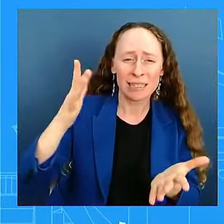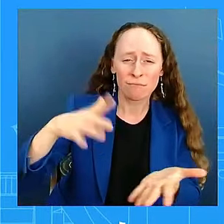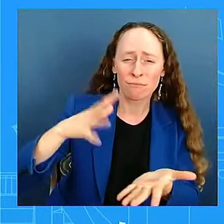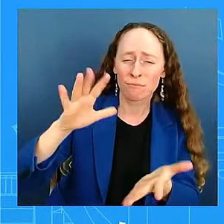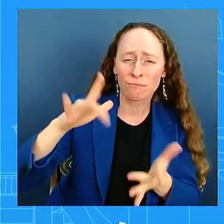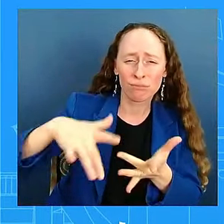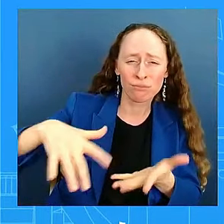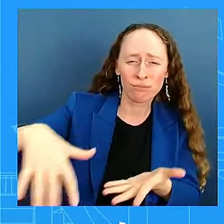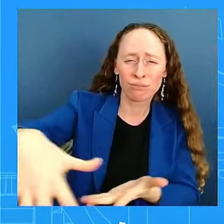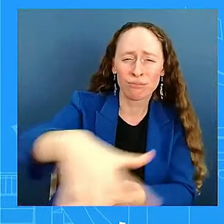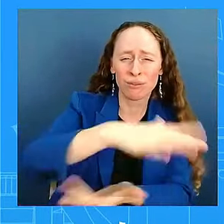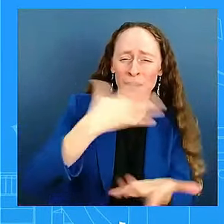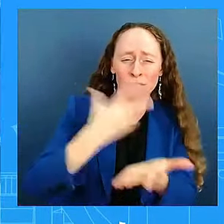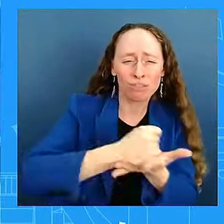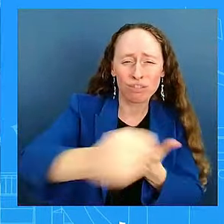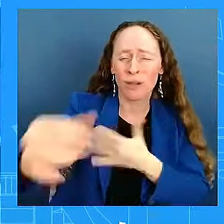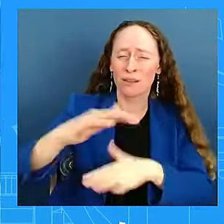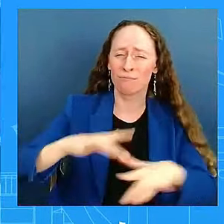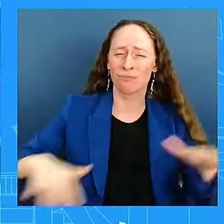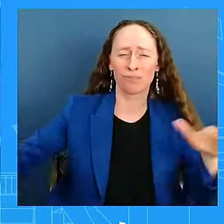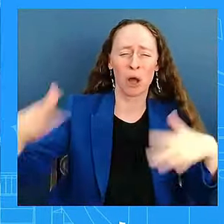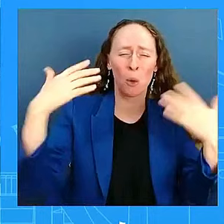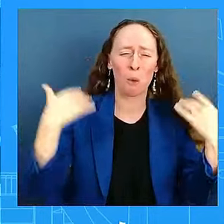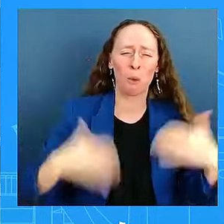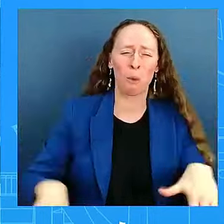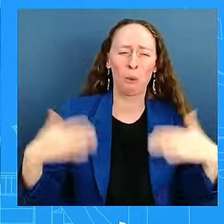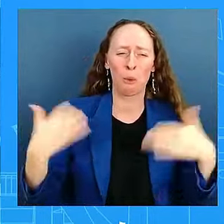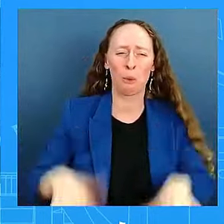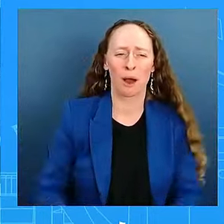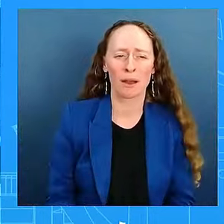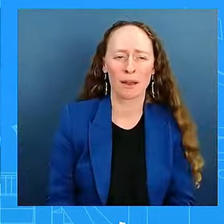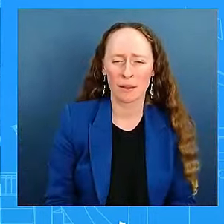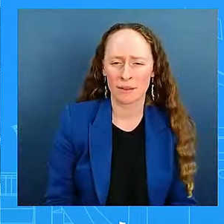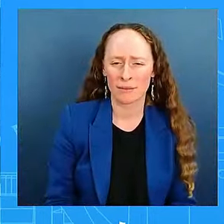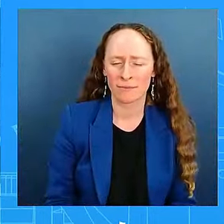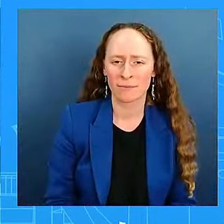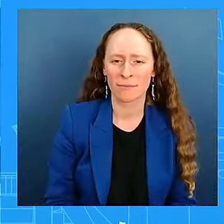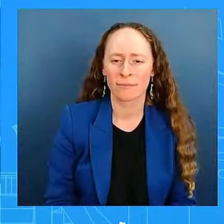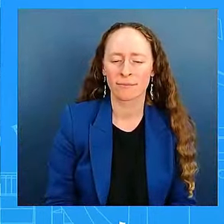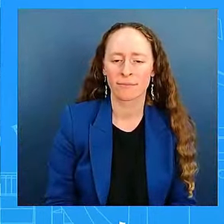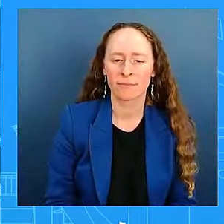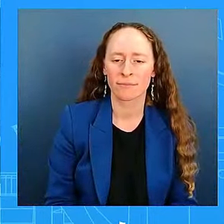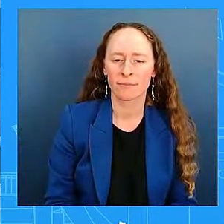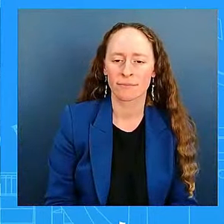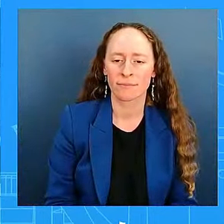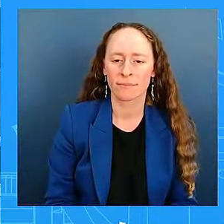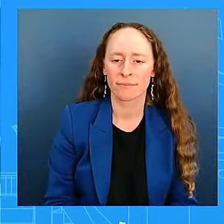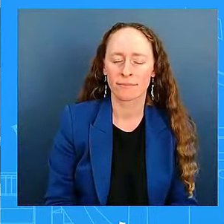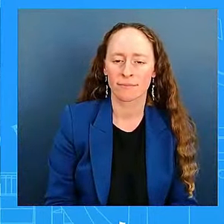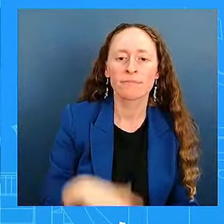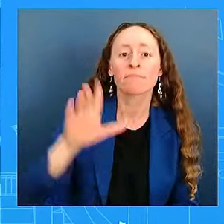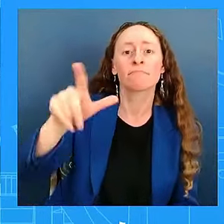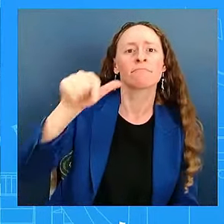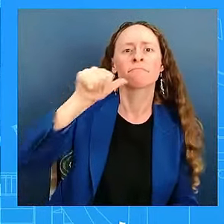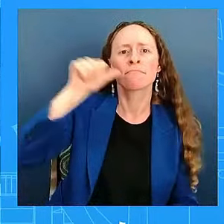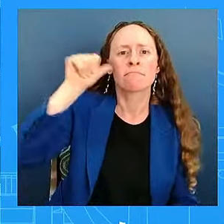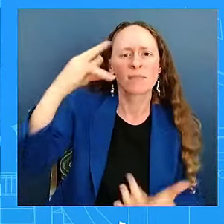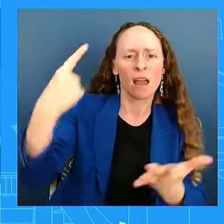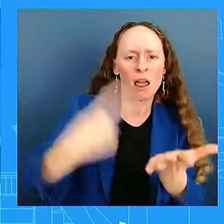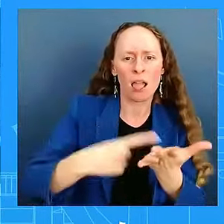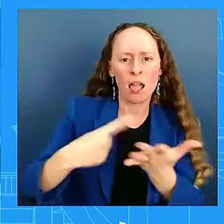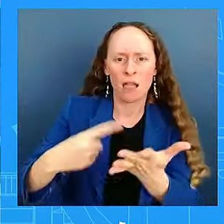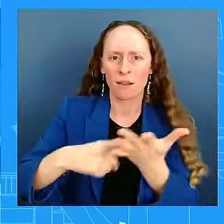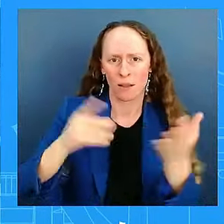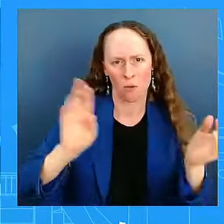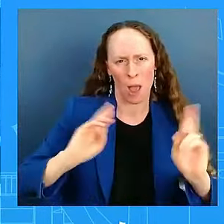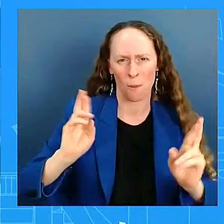Yeah, thanks, Karine. Liz yesterday, focusing on the pre-positioning here before the storm, said that it was focused